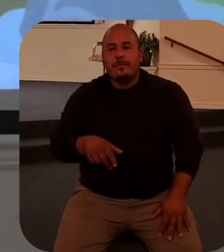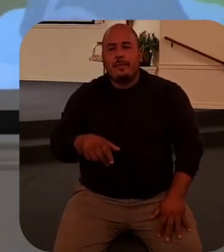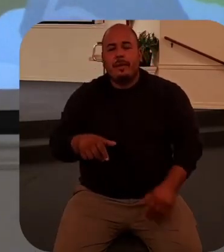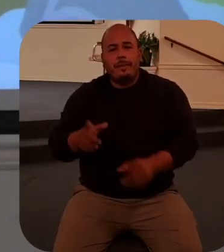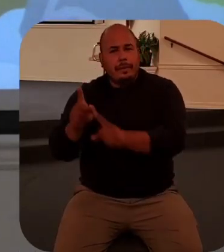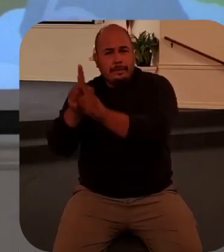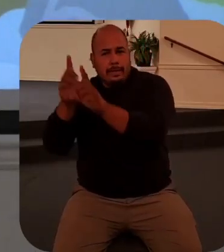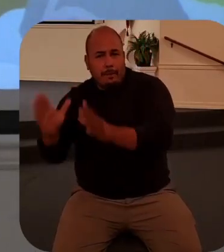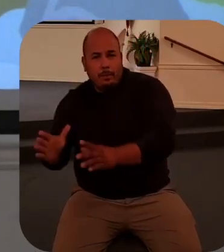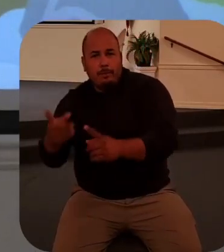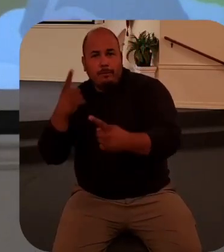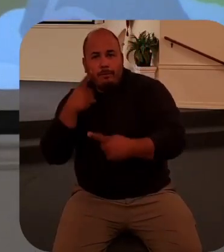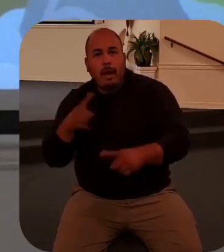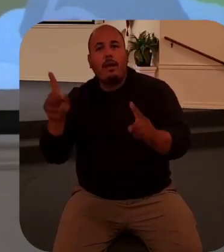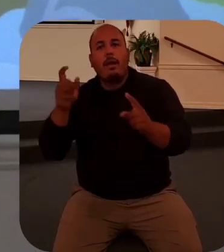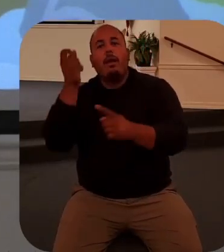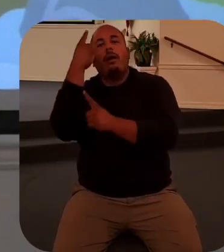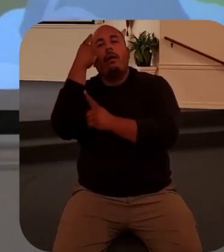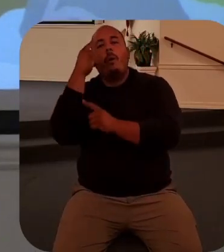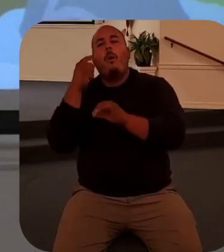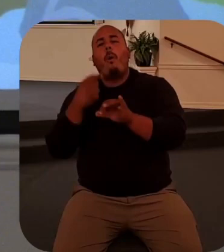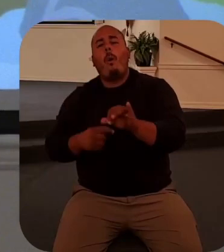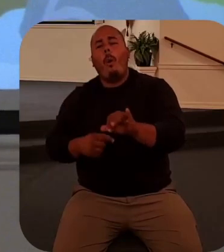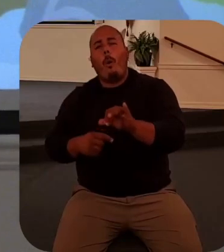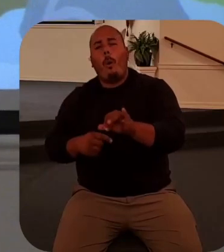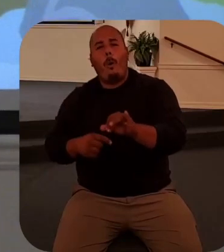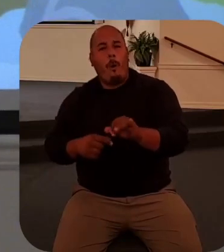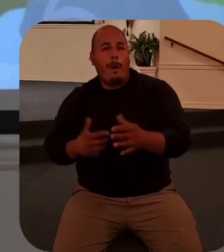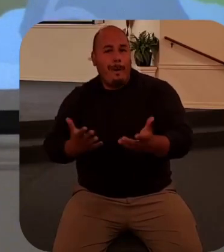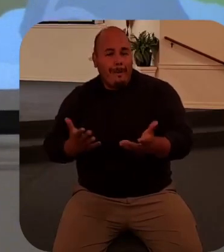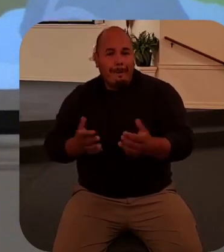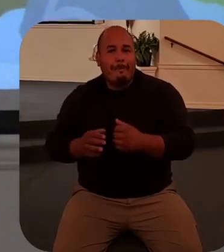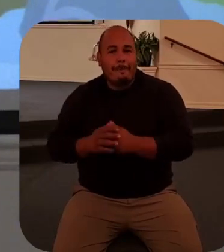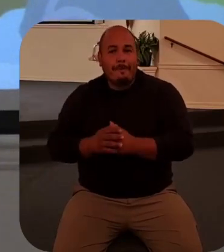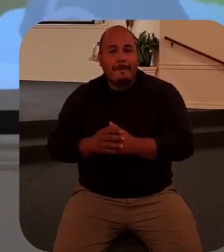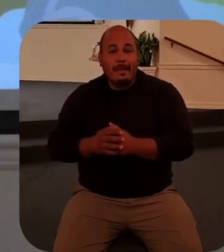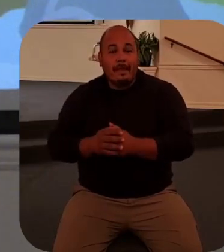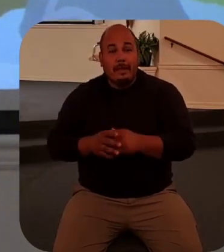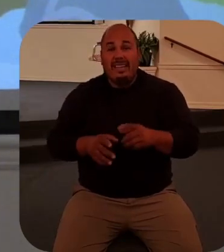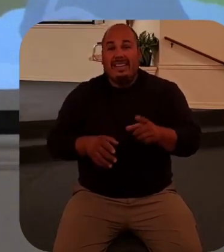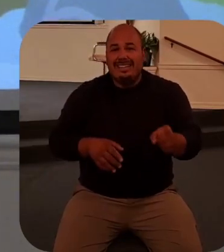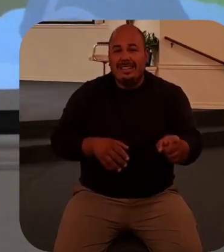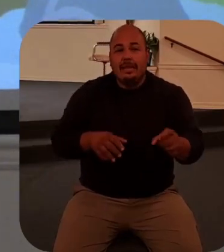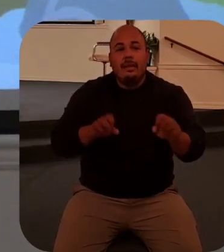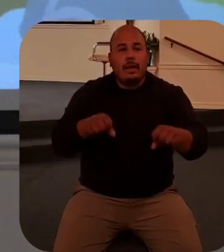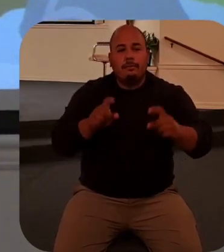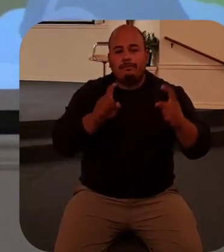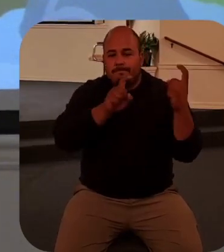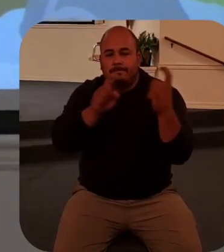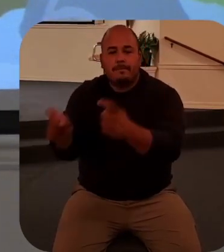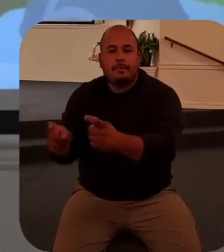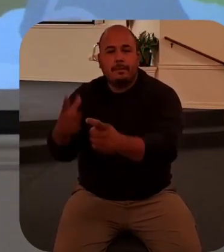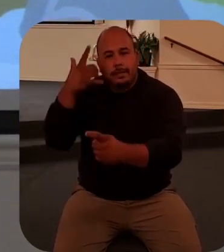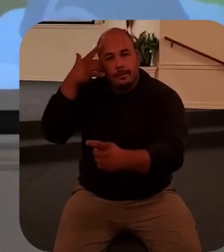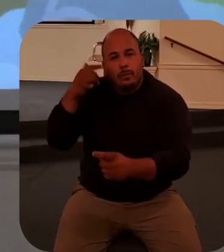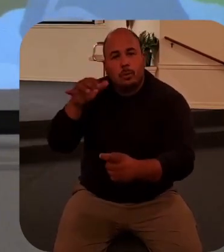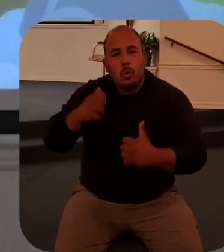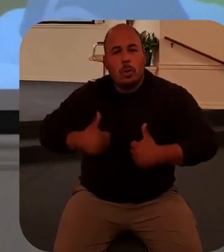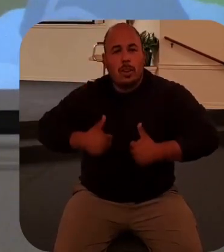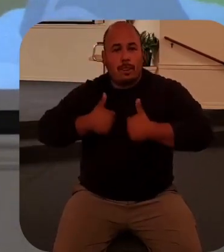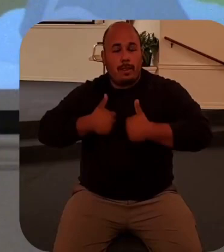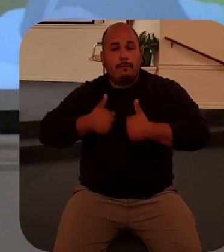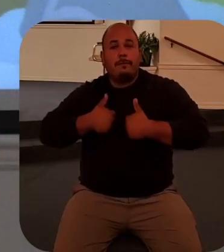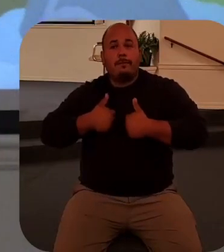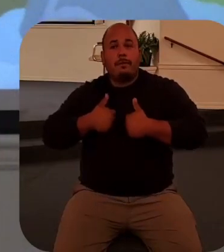dead back to life he can grant eternal life and so the apostle Paul will be able to